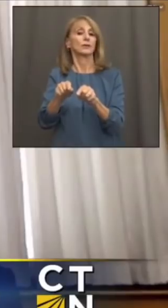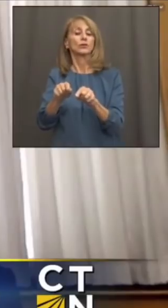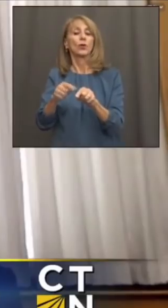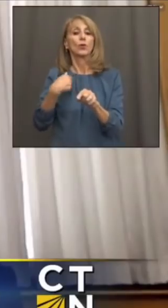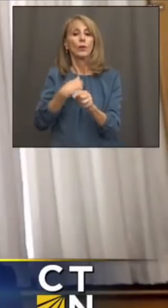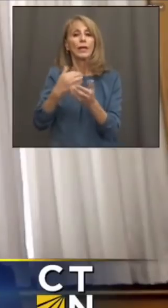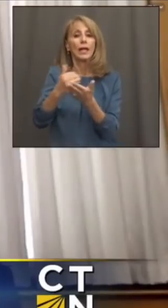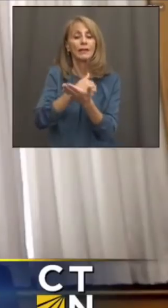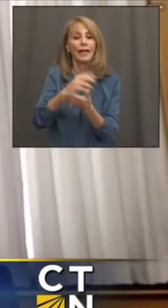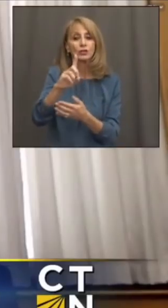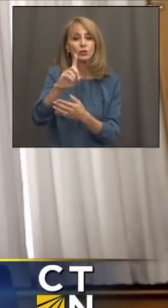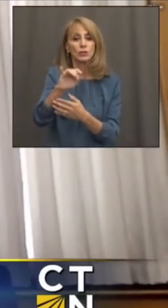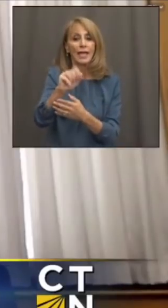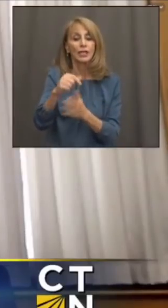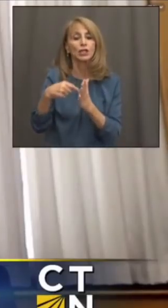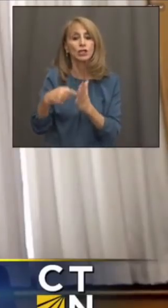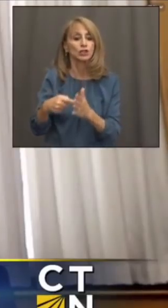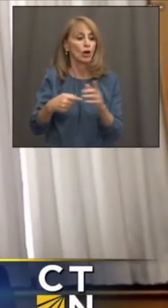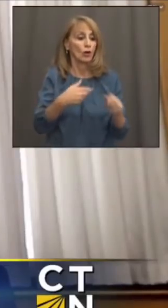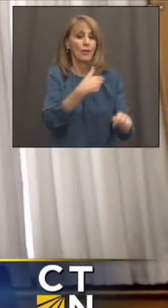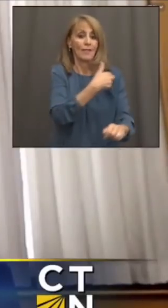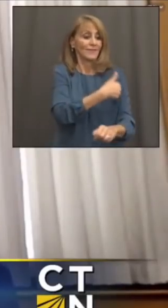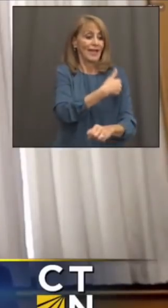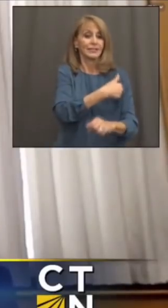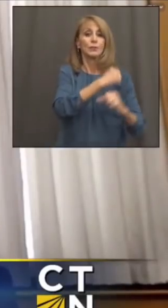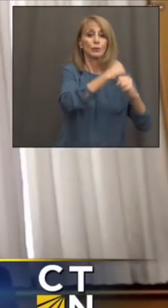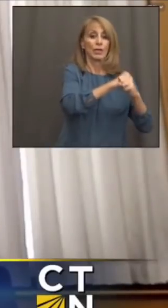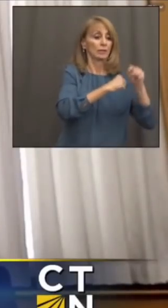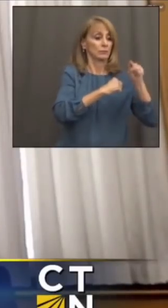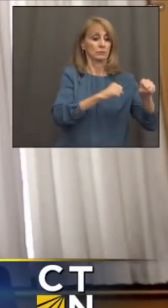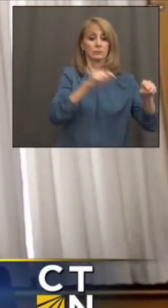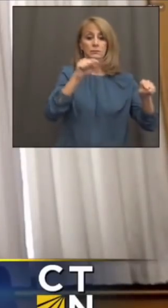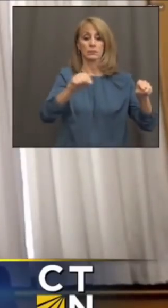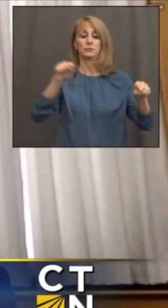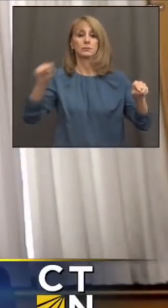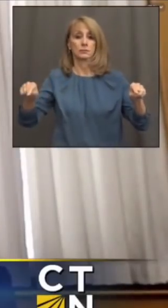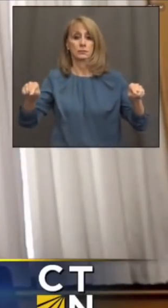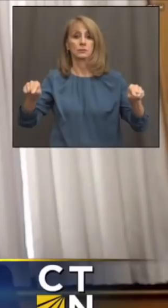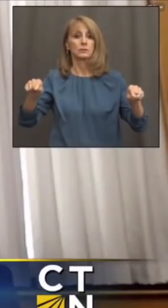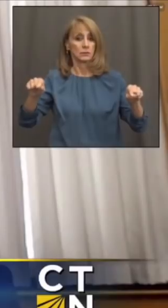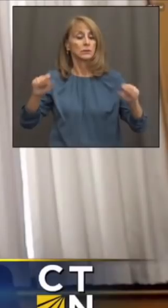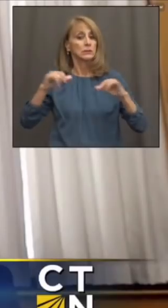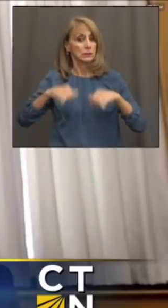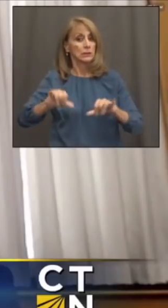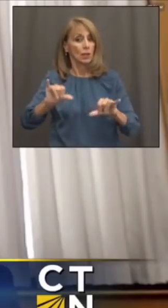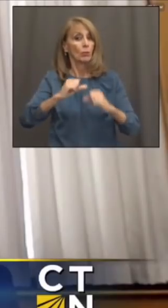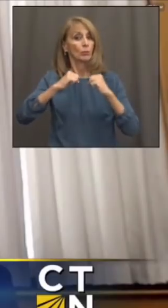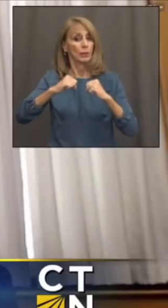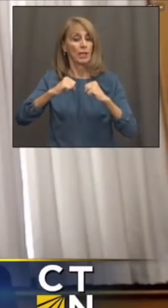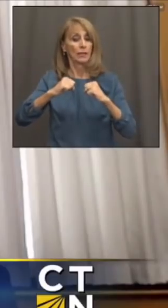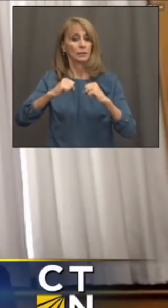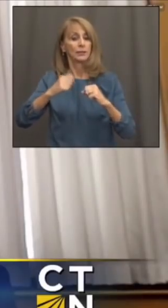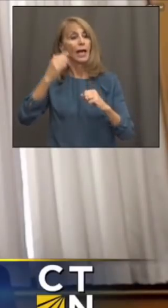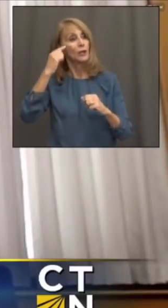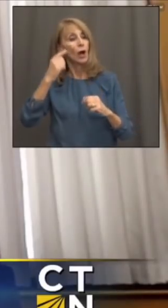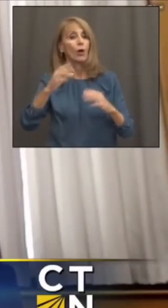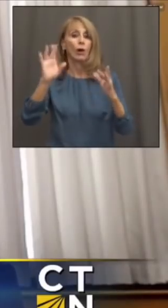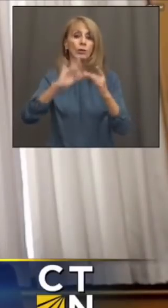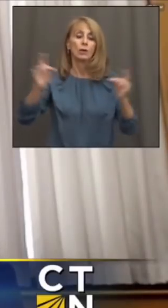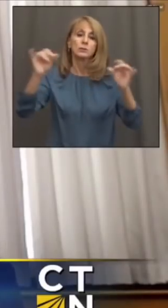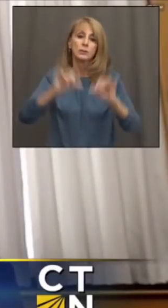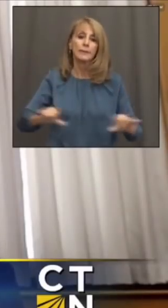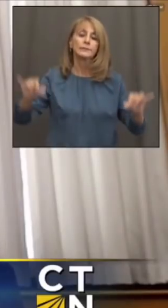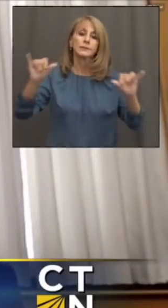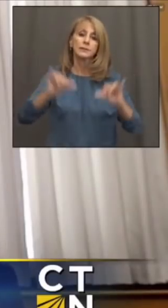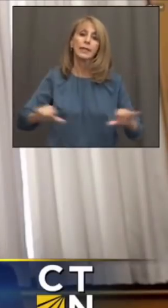data continues to show that the vaccines are highly effective against all of these variants. So to sound like a broken record, it's